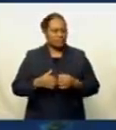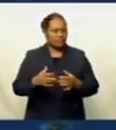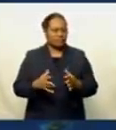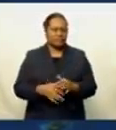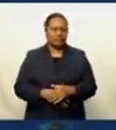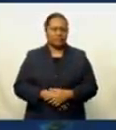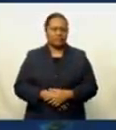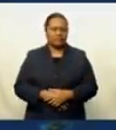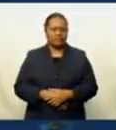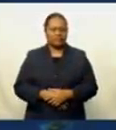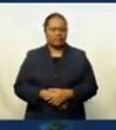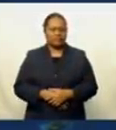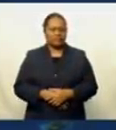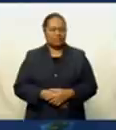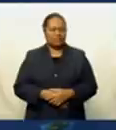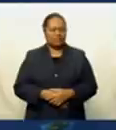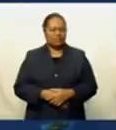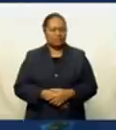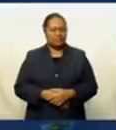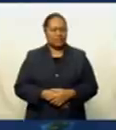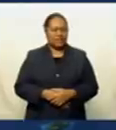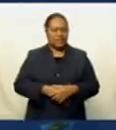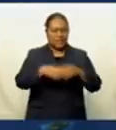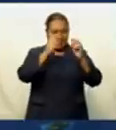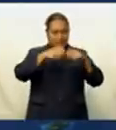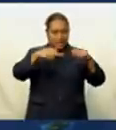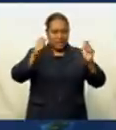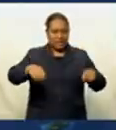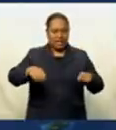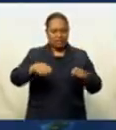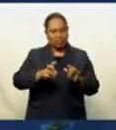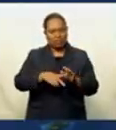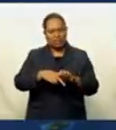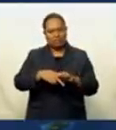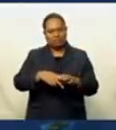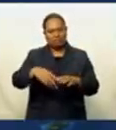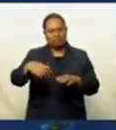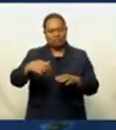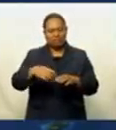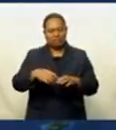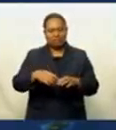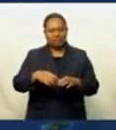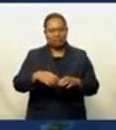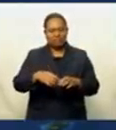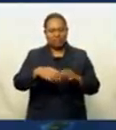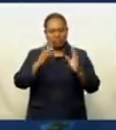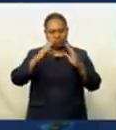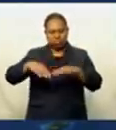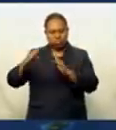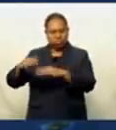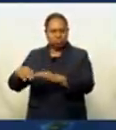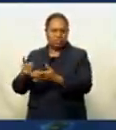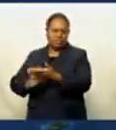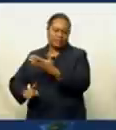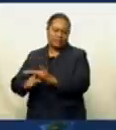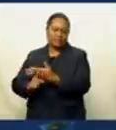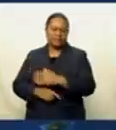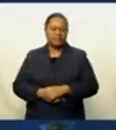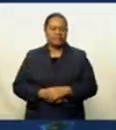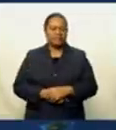the tents, organize the movement of the logistics of moving